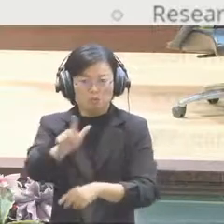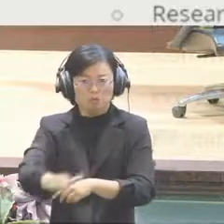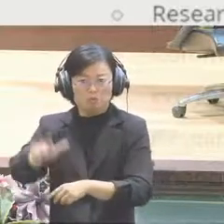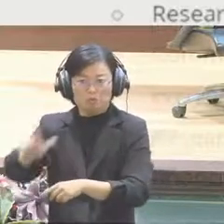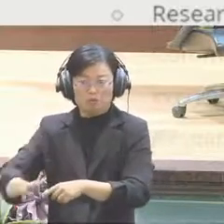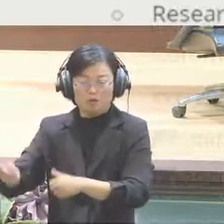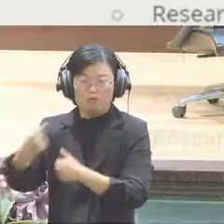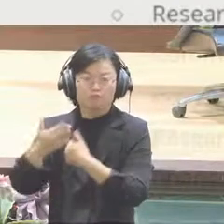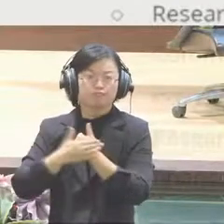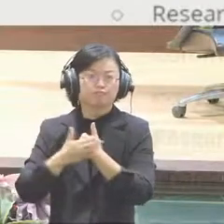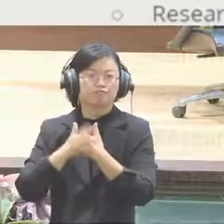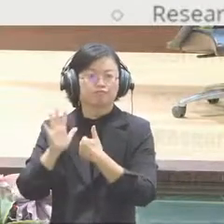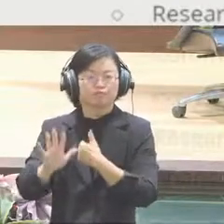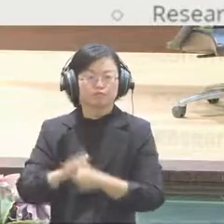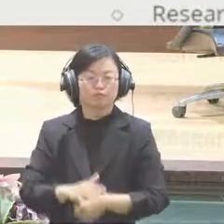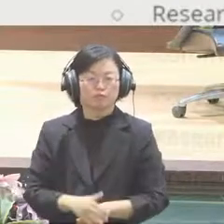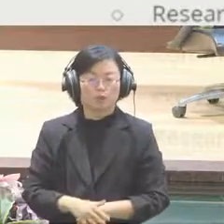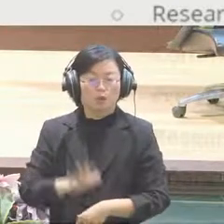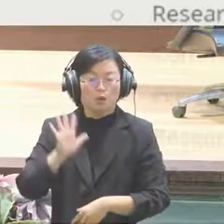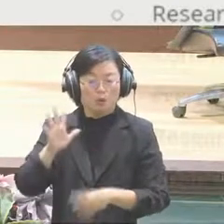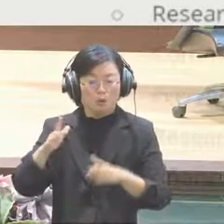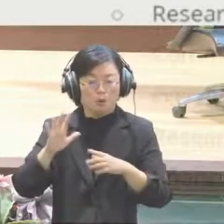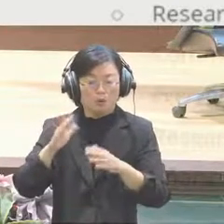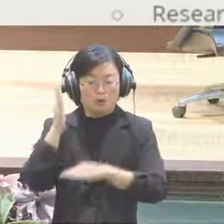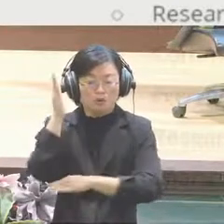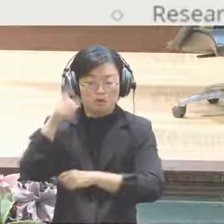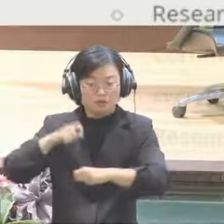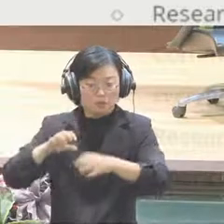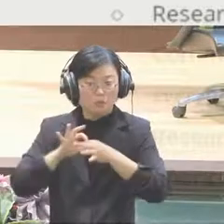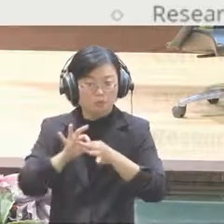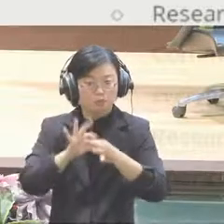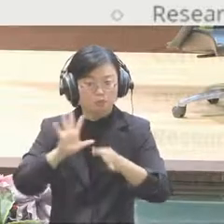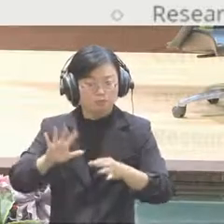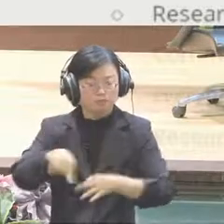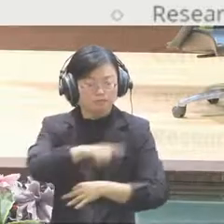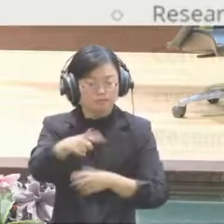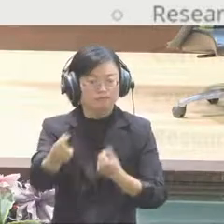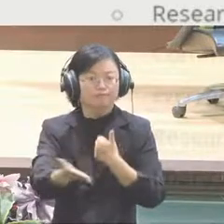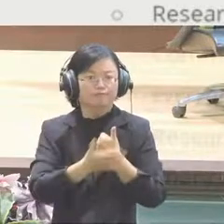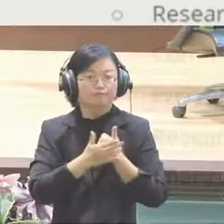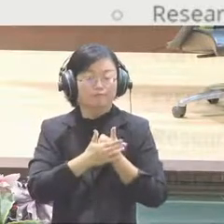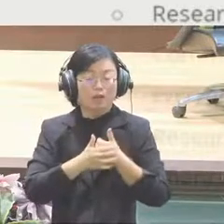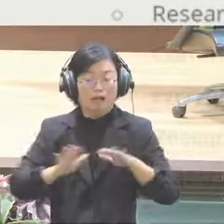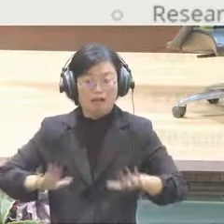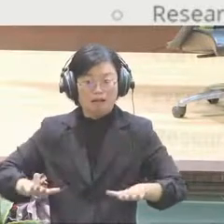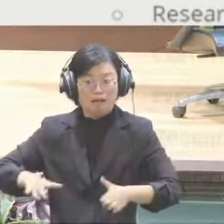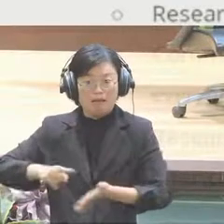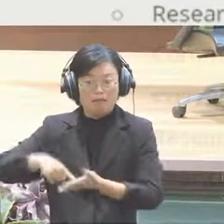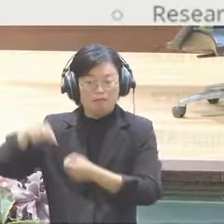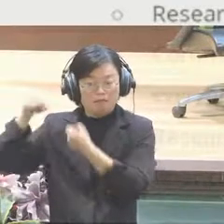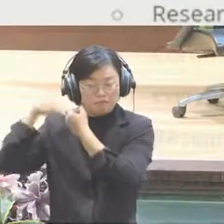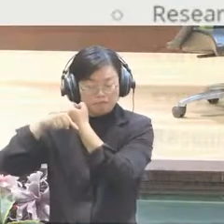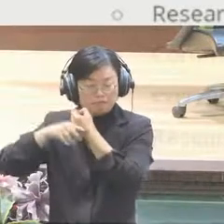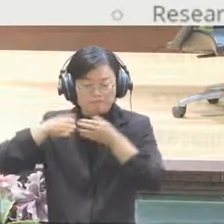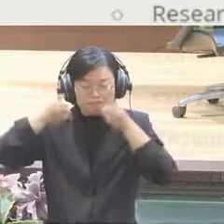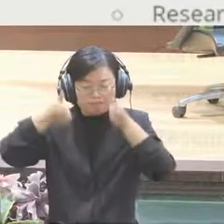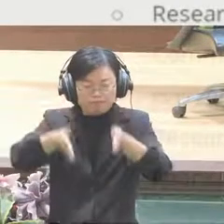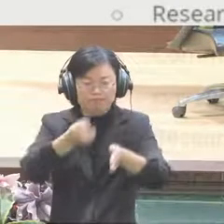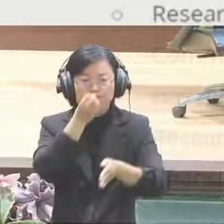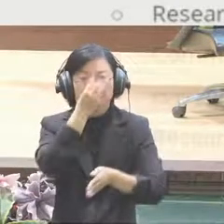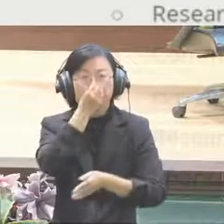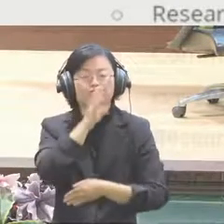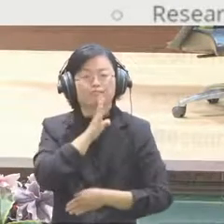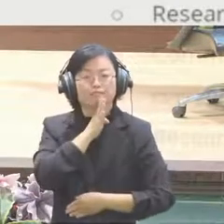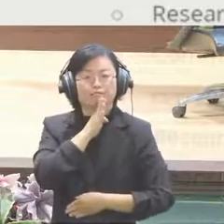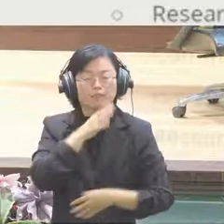concerned about the issues in Hong Kong to do policy research about Hong Kong. Together. Together. Together. Together.